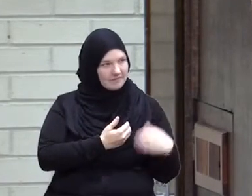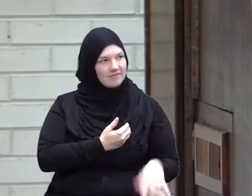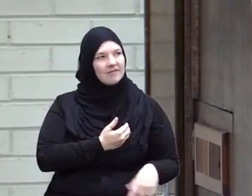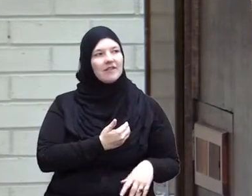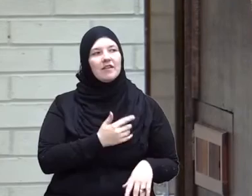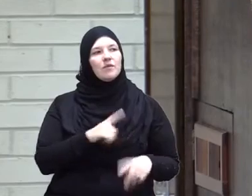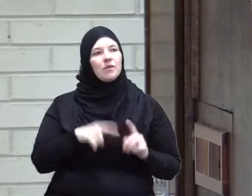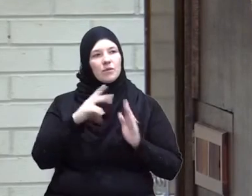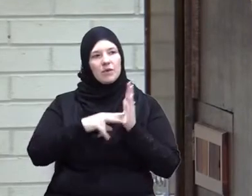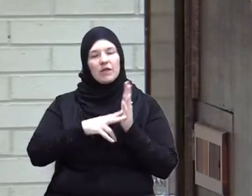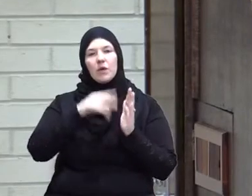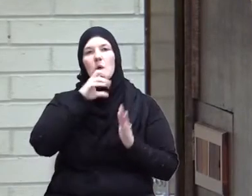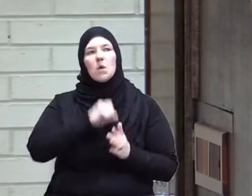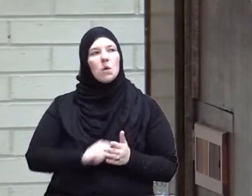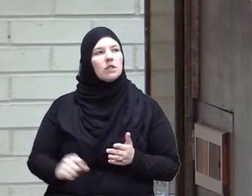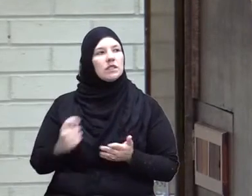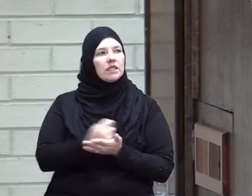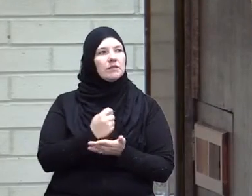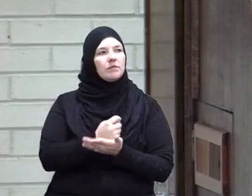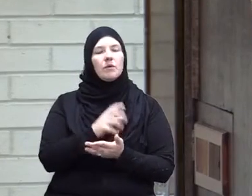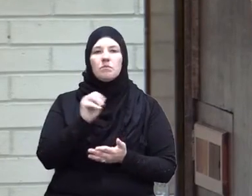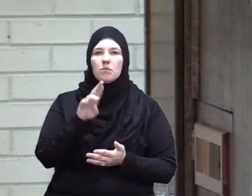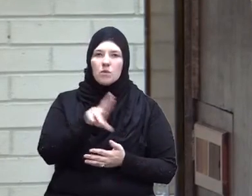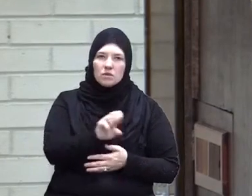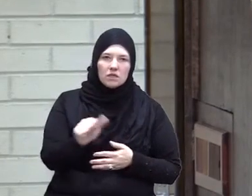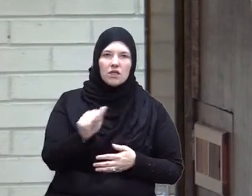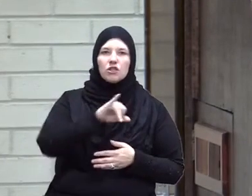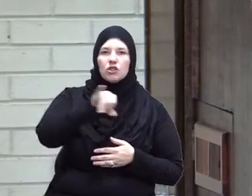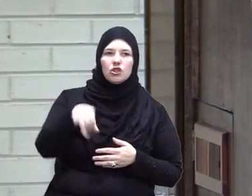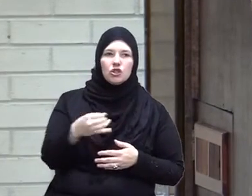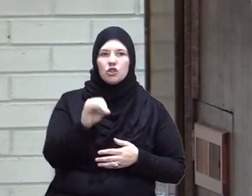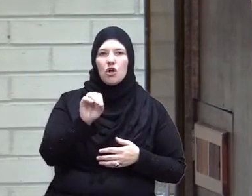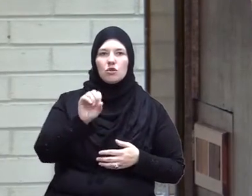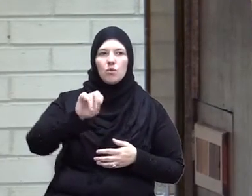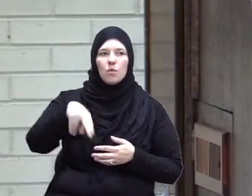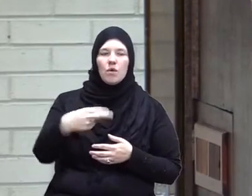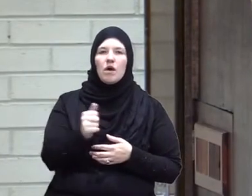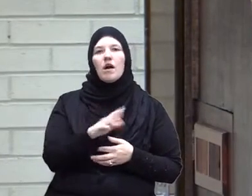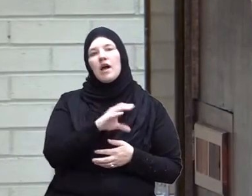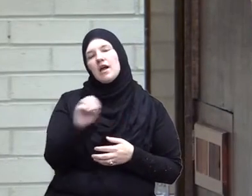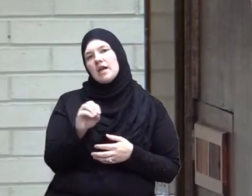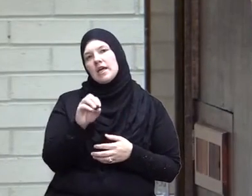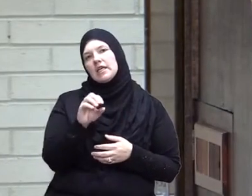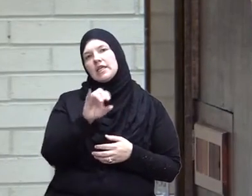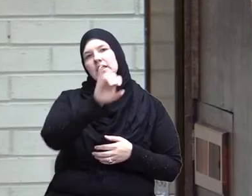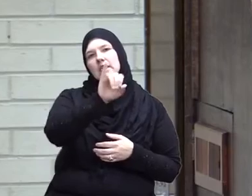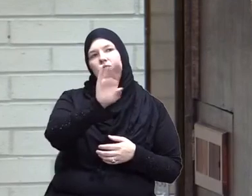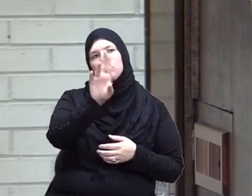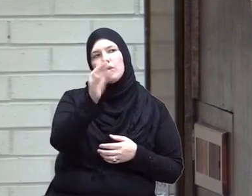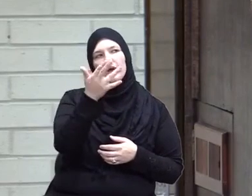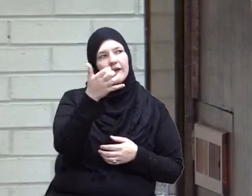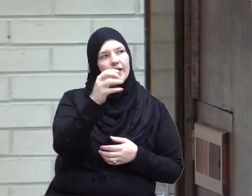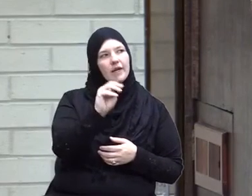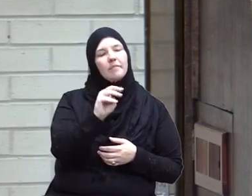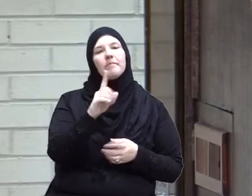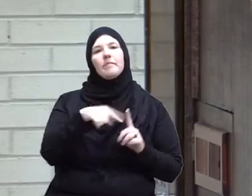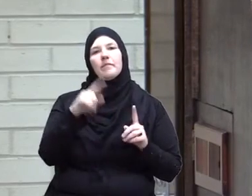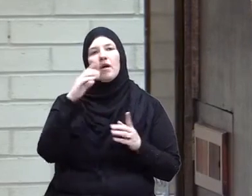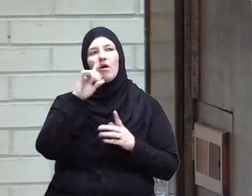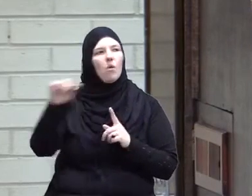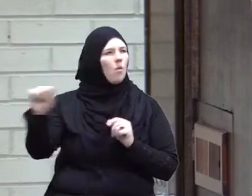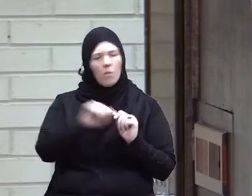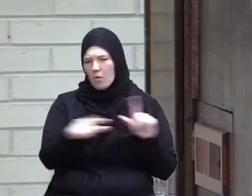in the old testament Moses and Joshua and Ibrahim all of them fell on their face and prayed